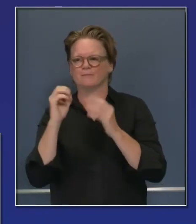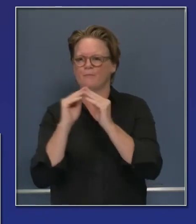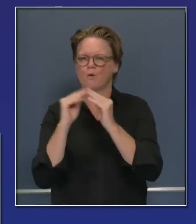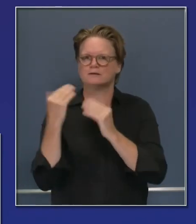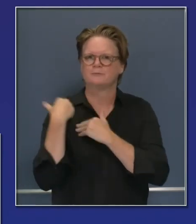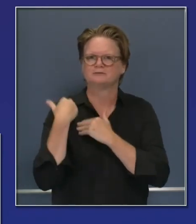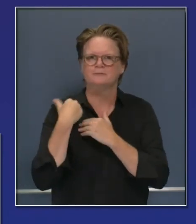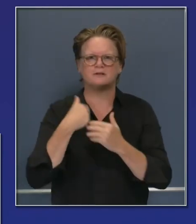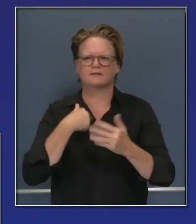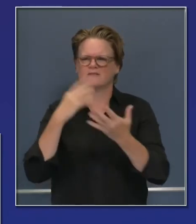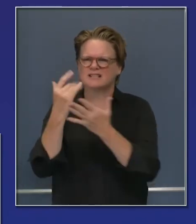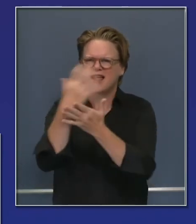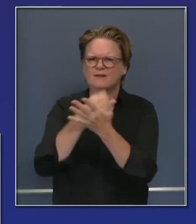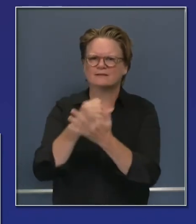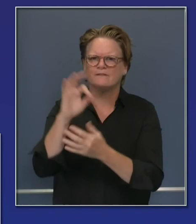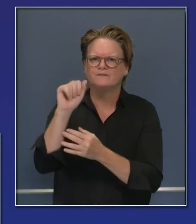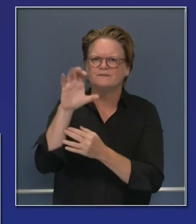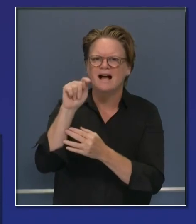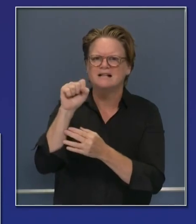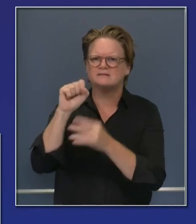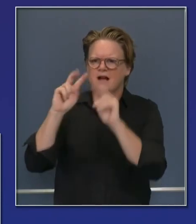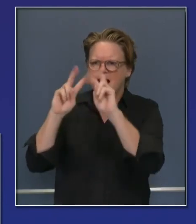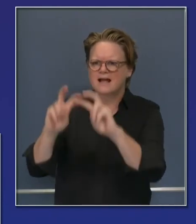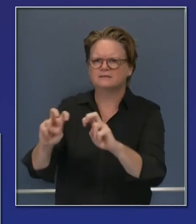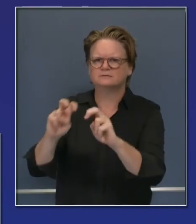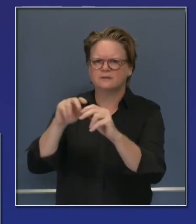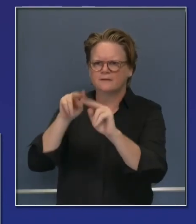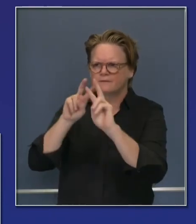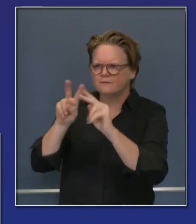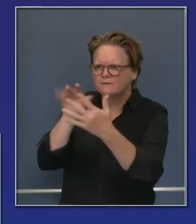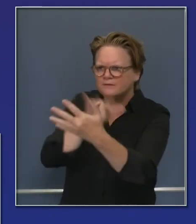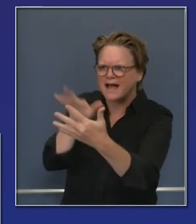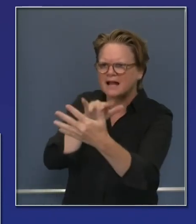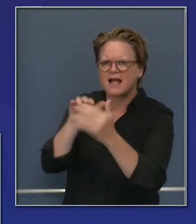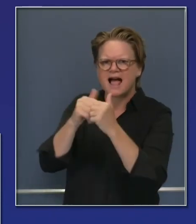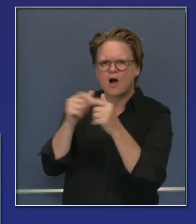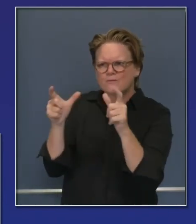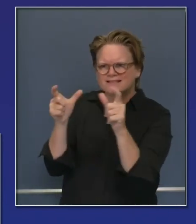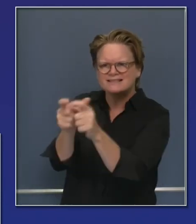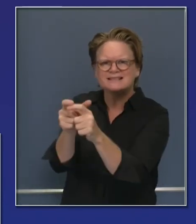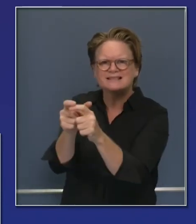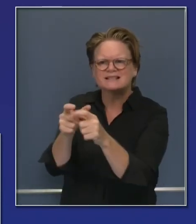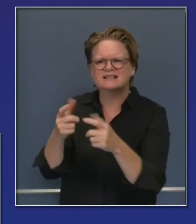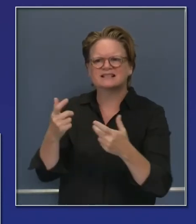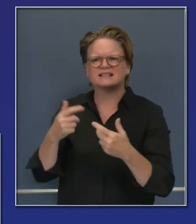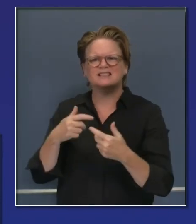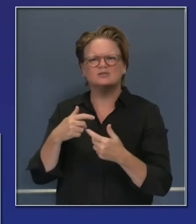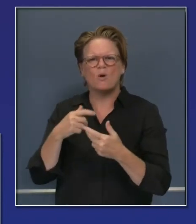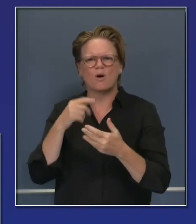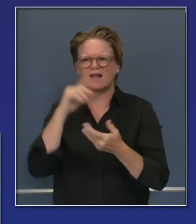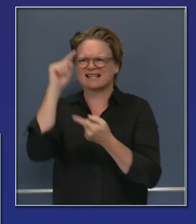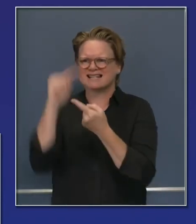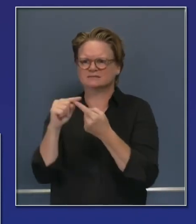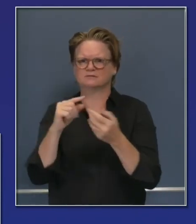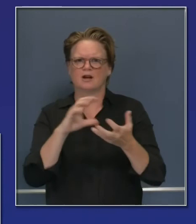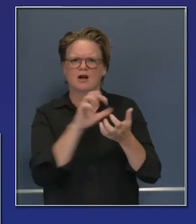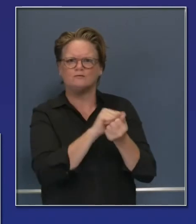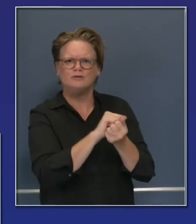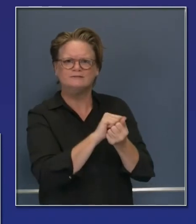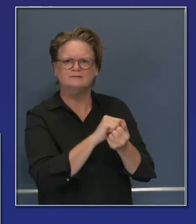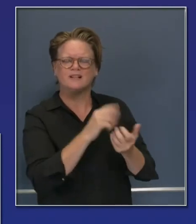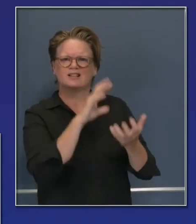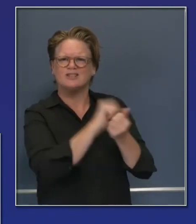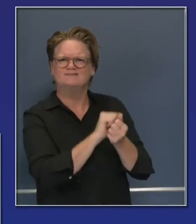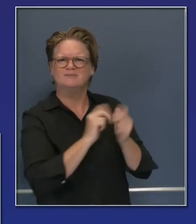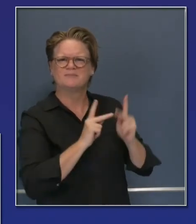acuity of consciousness around these fires as a consequence of the structure and lives that are impacted by these fires. All of those things have to